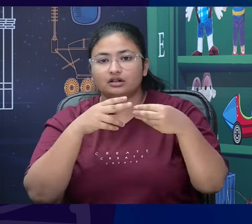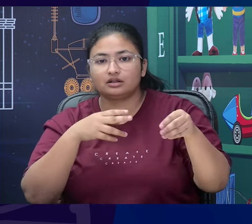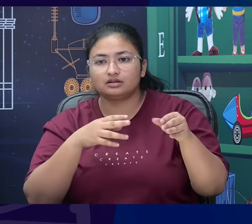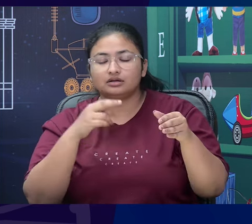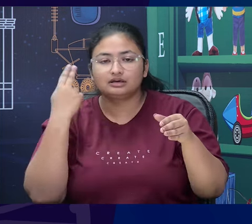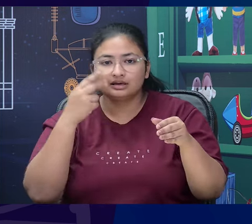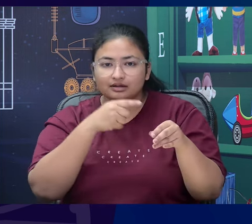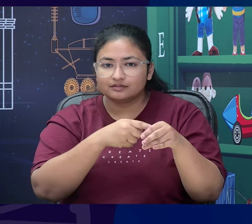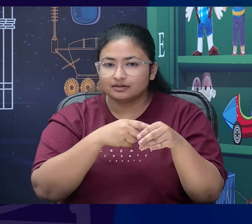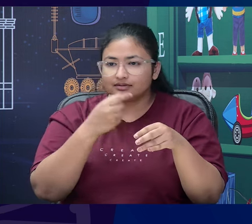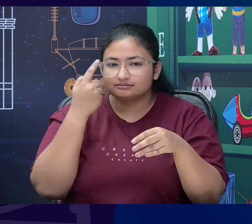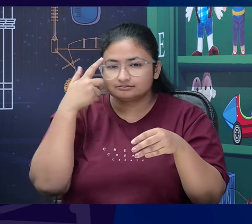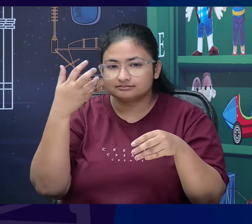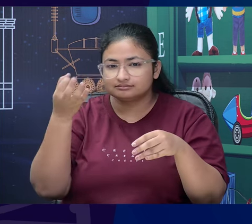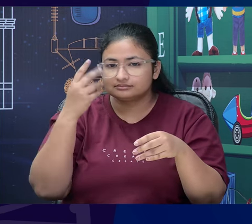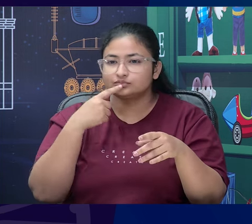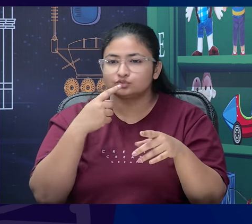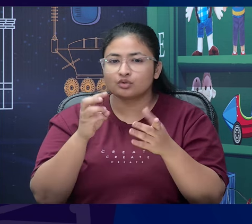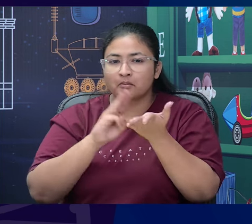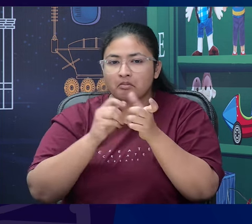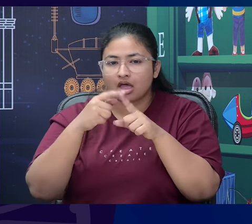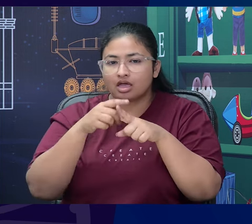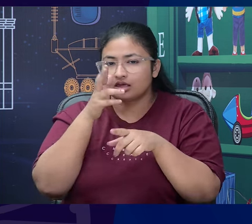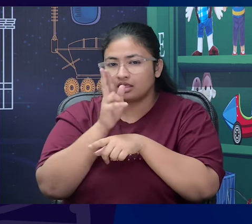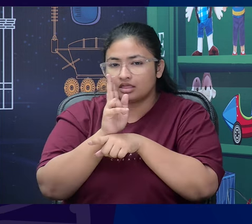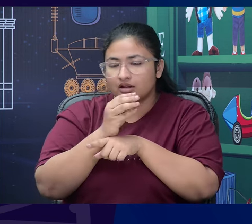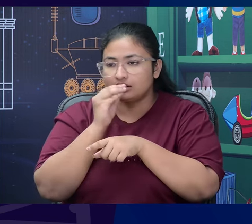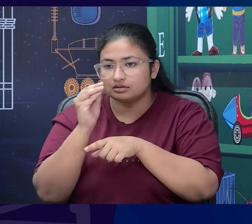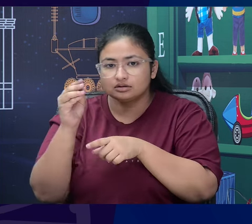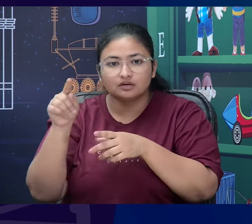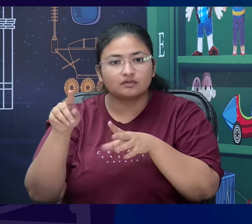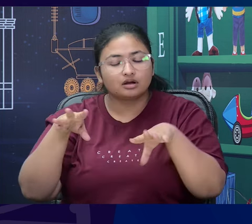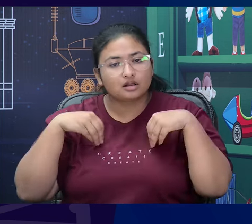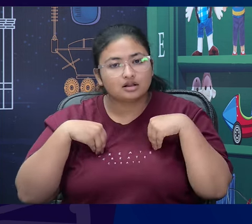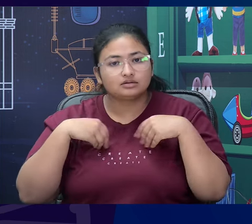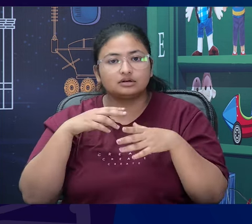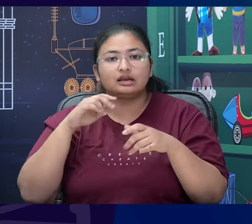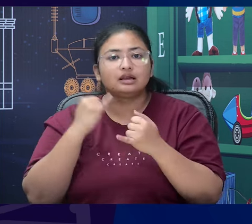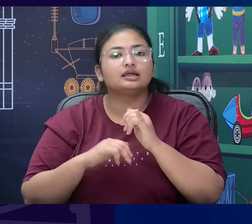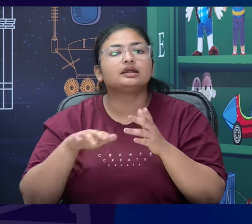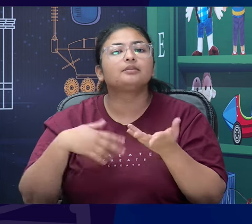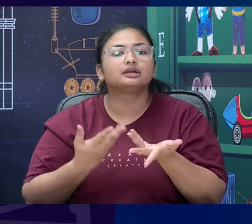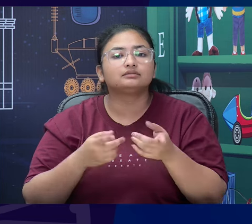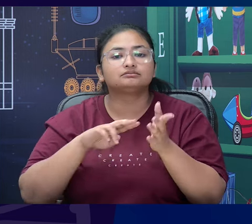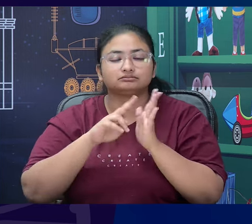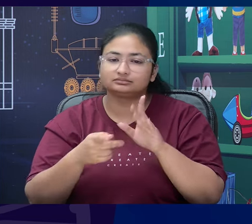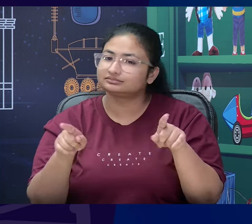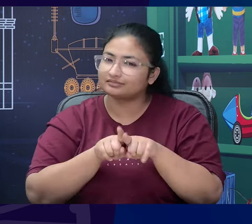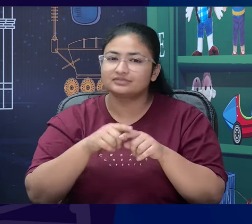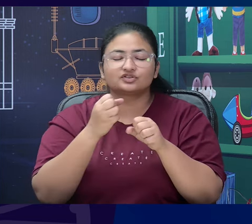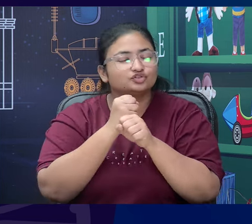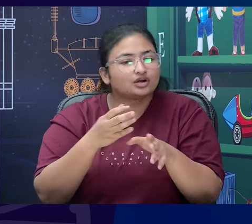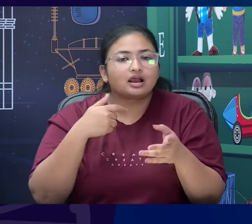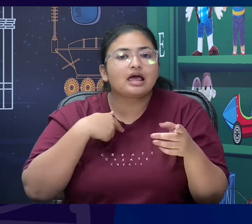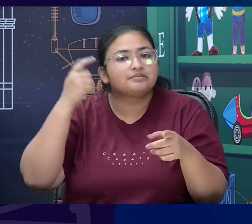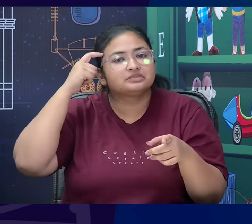skills. So, it is not what the media generally points out to us that this is what a